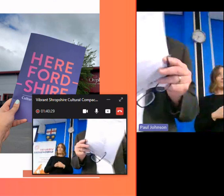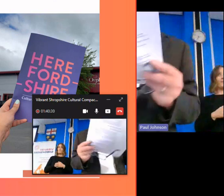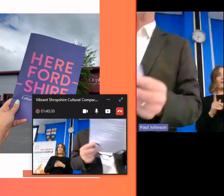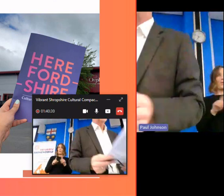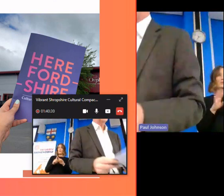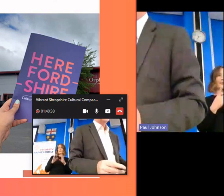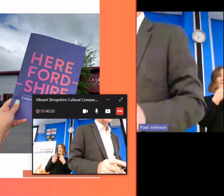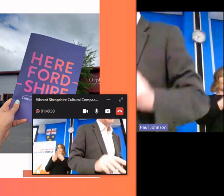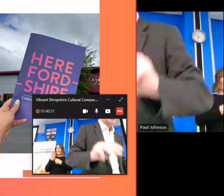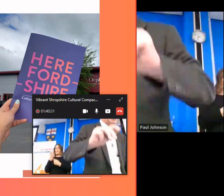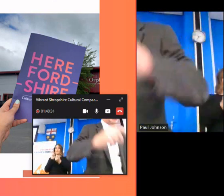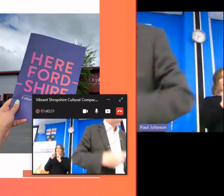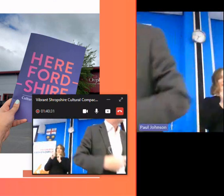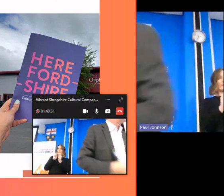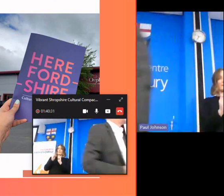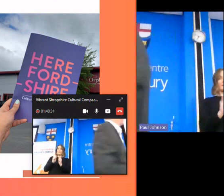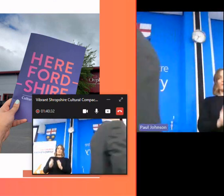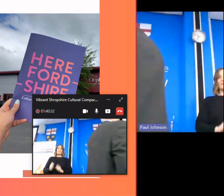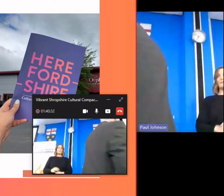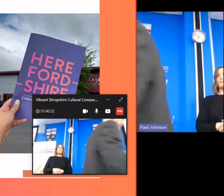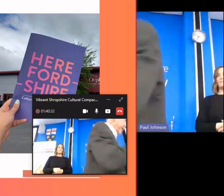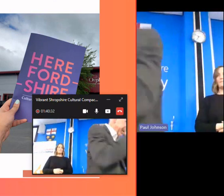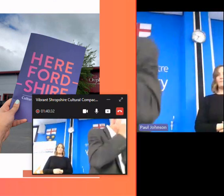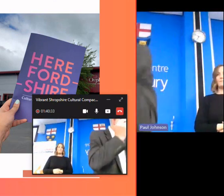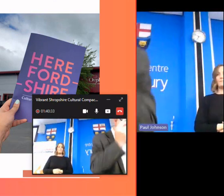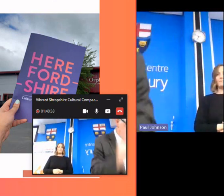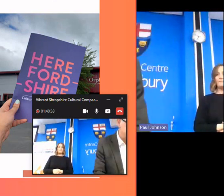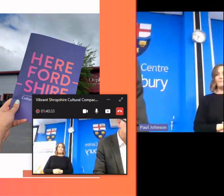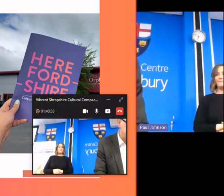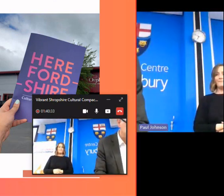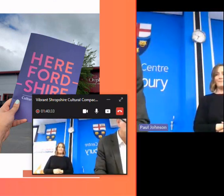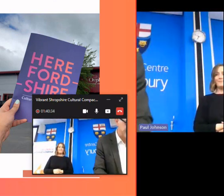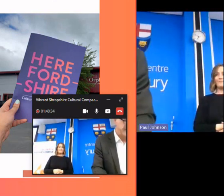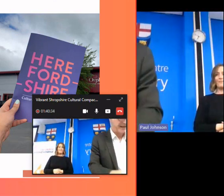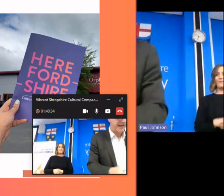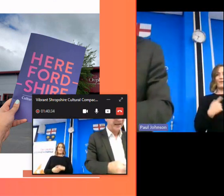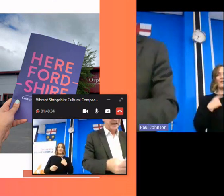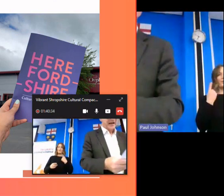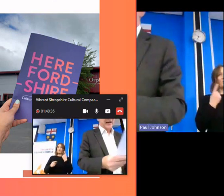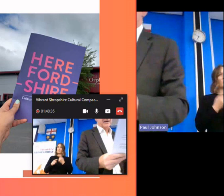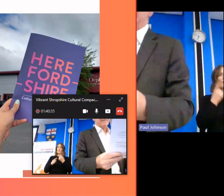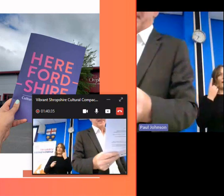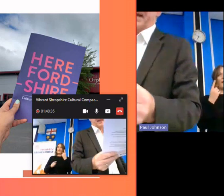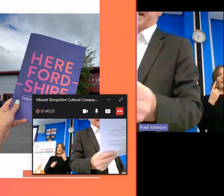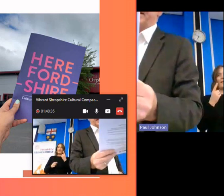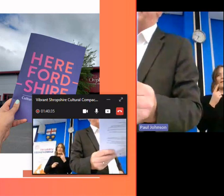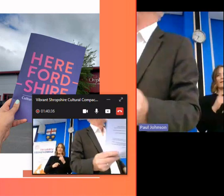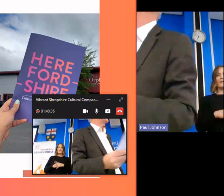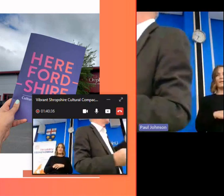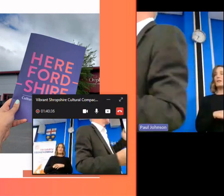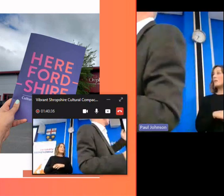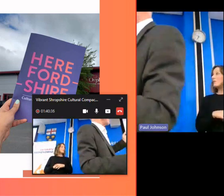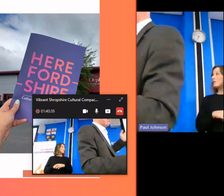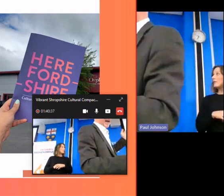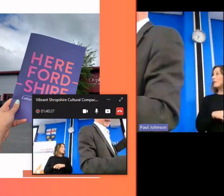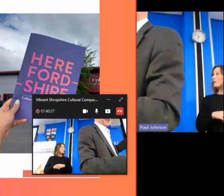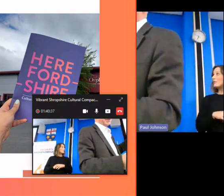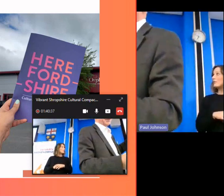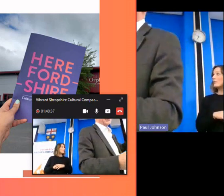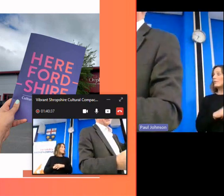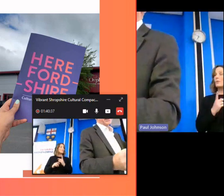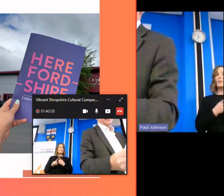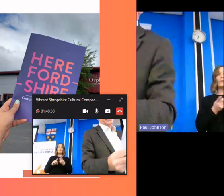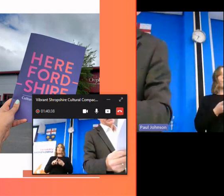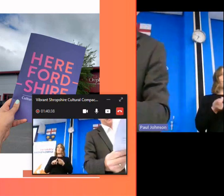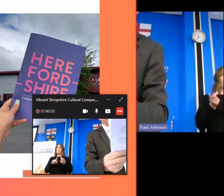shifting policy as well um and i will finish just quickly there um in just going back